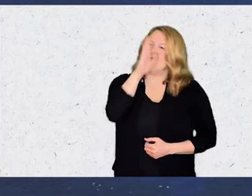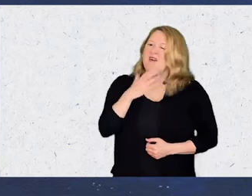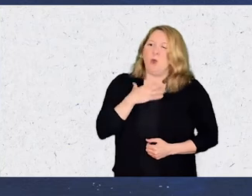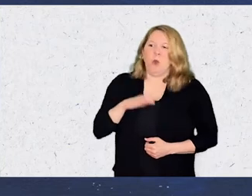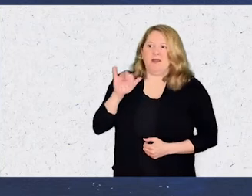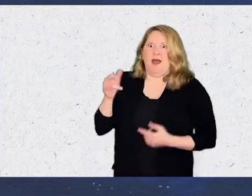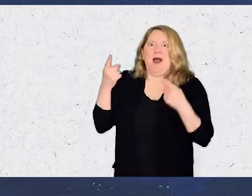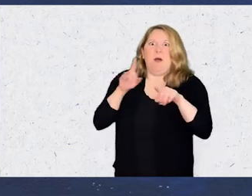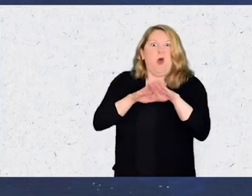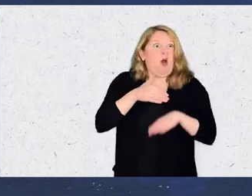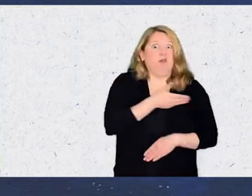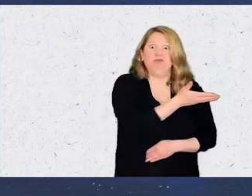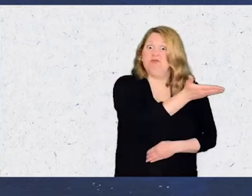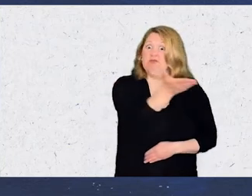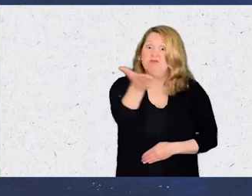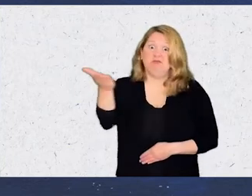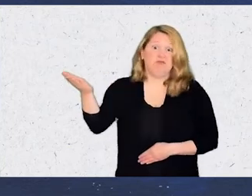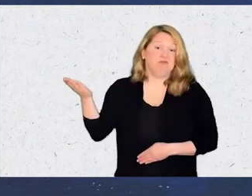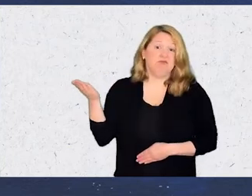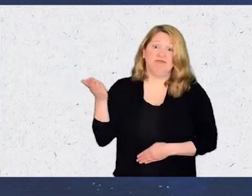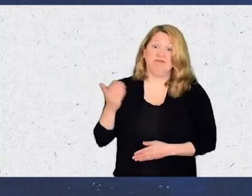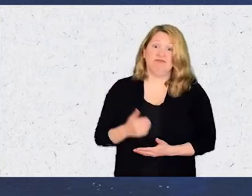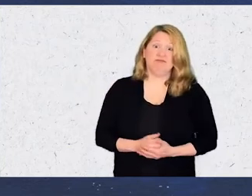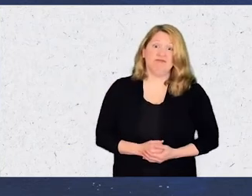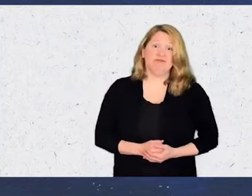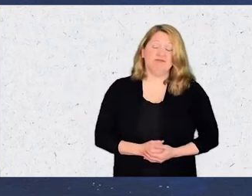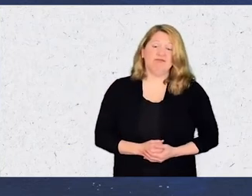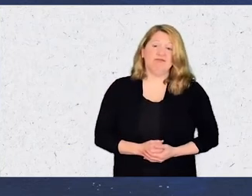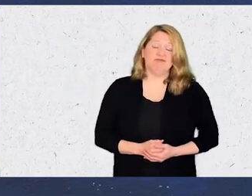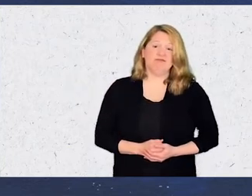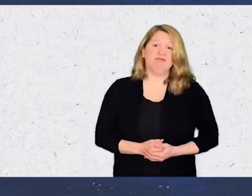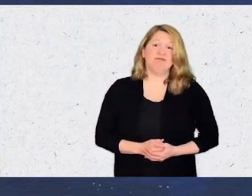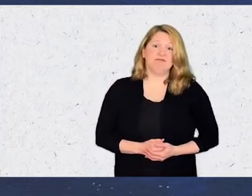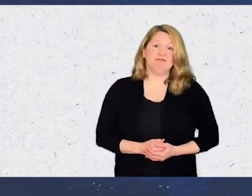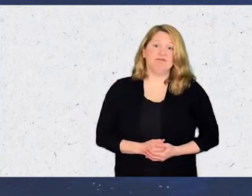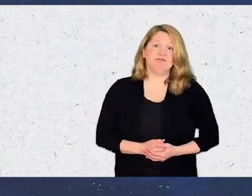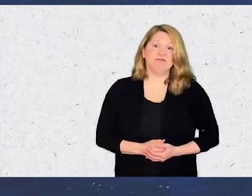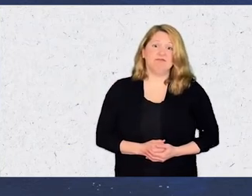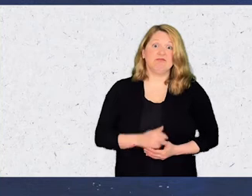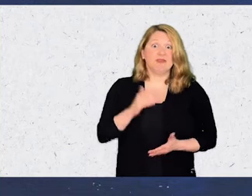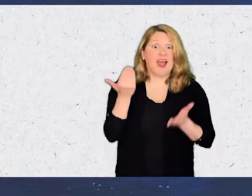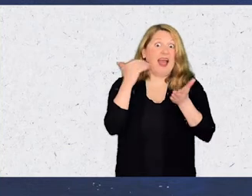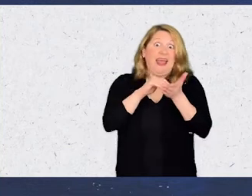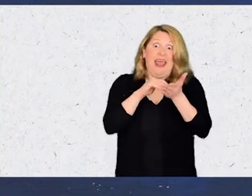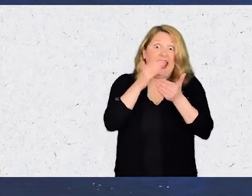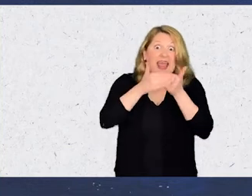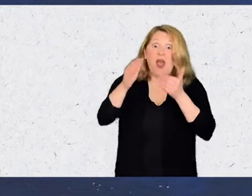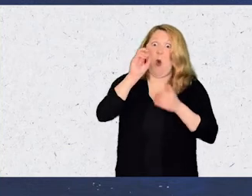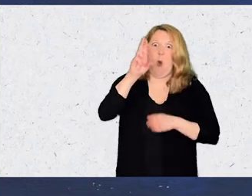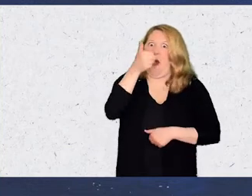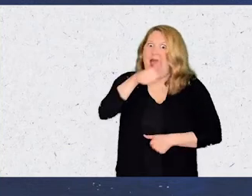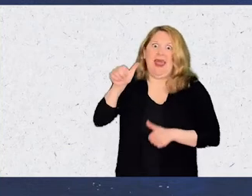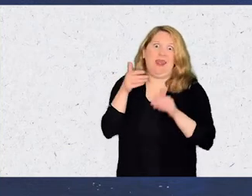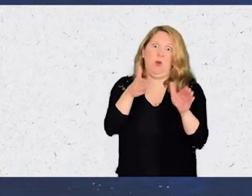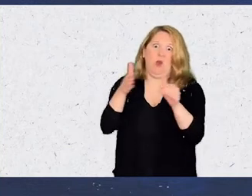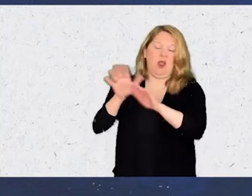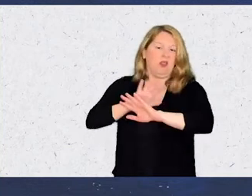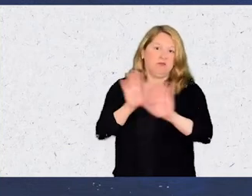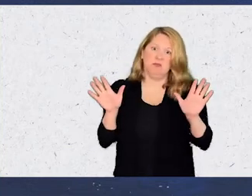ever wish that to happen to anyone, anyone again, or in any kind of way.